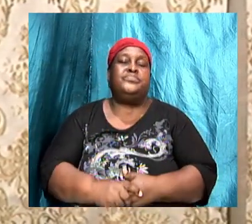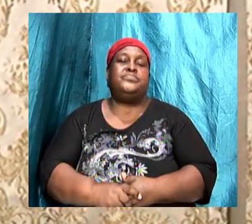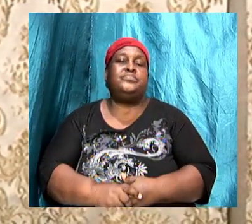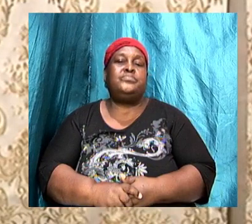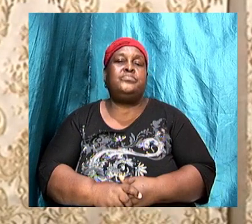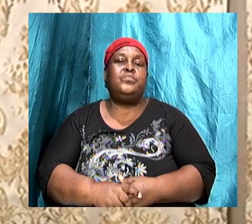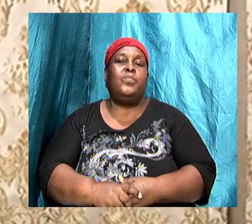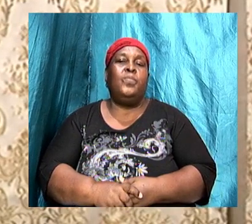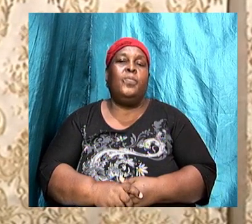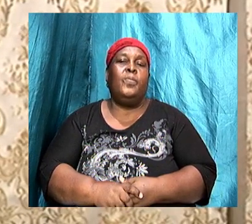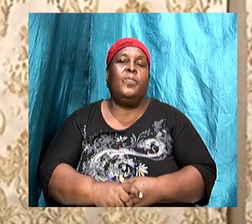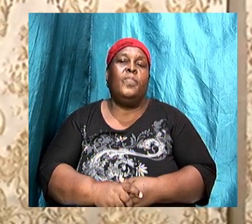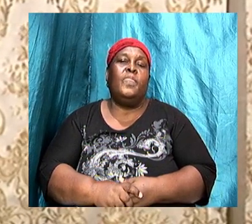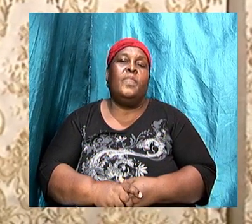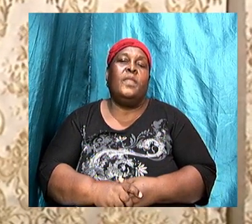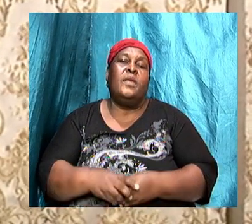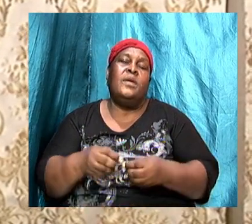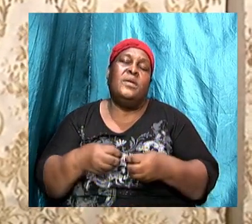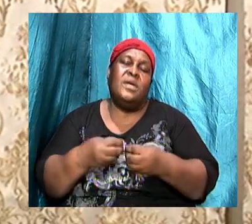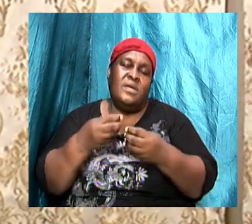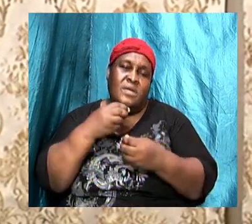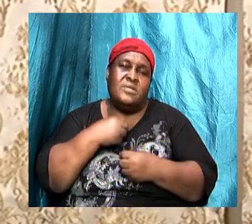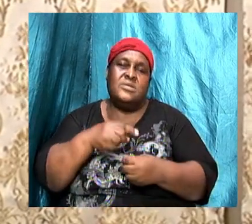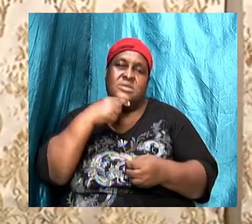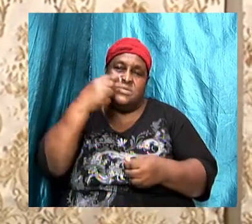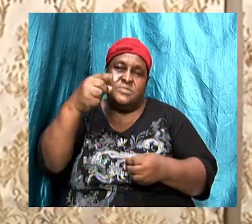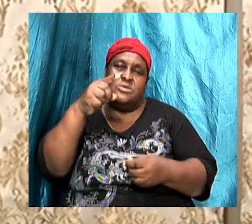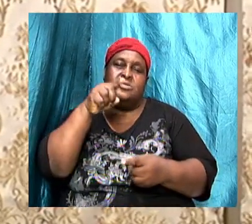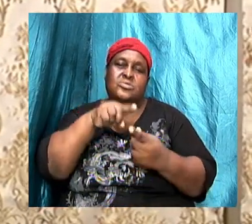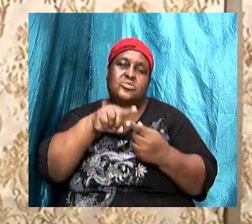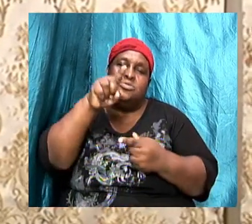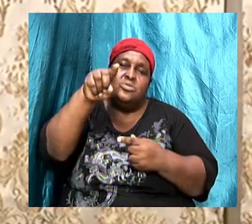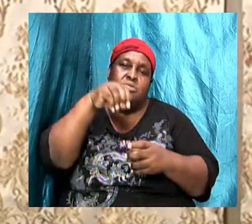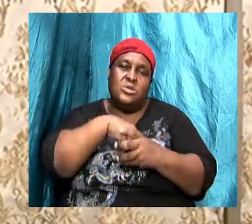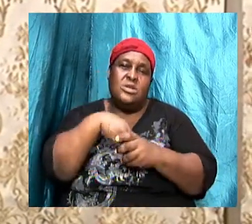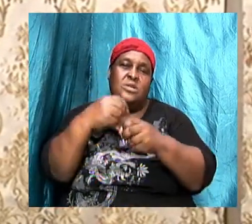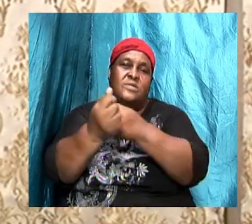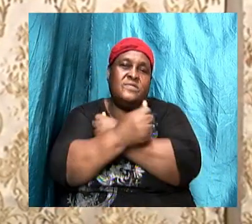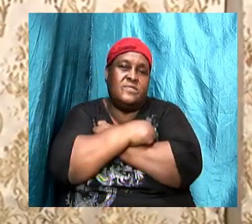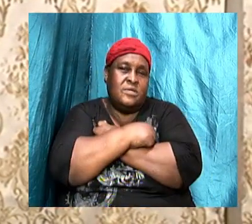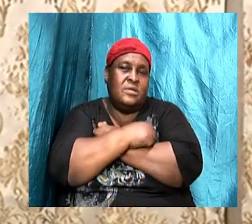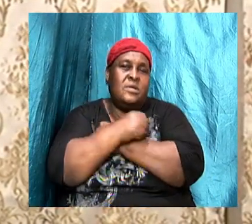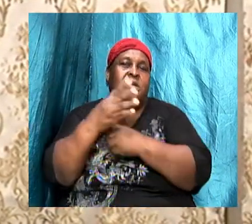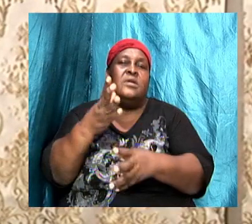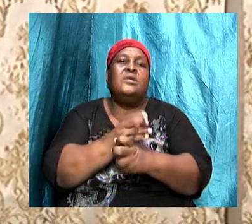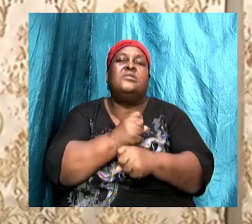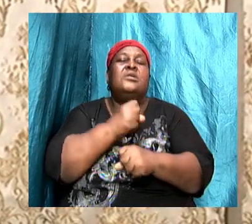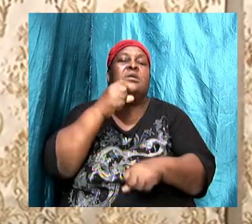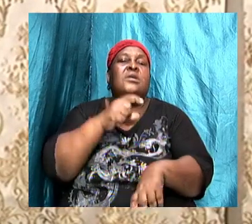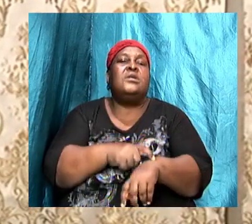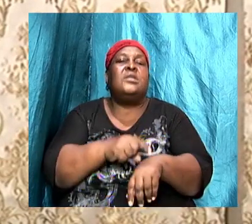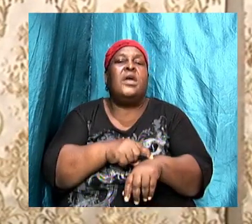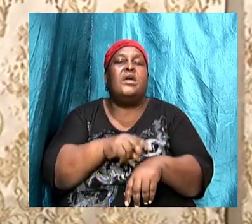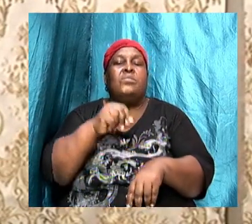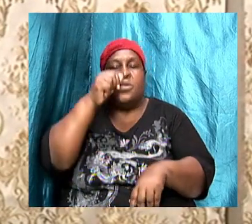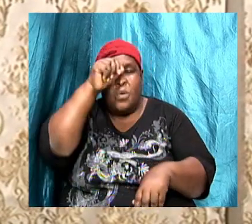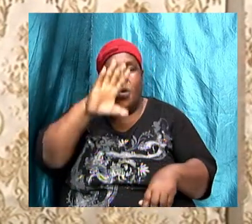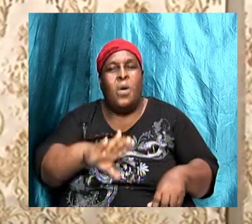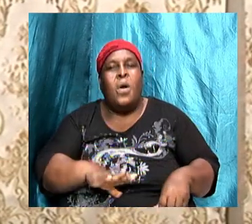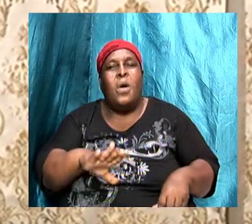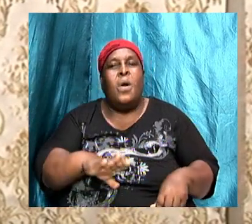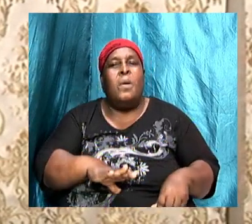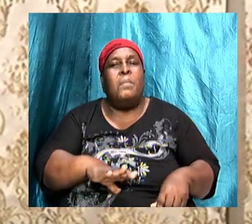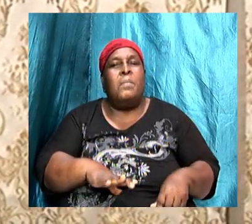Advice in love. Take some time. But no man is permitted to take